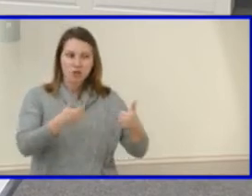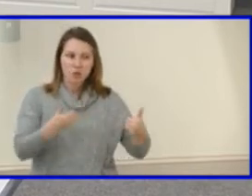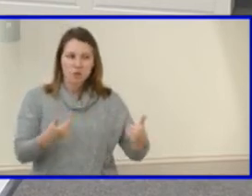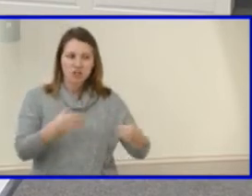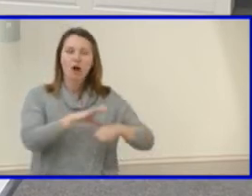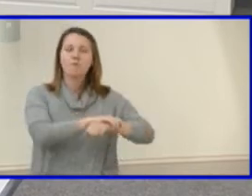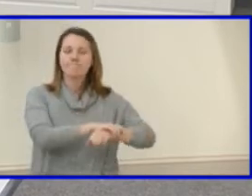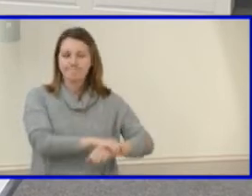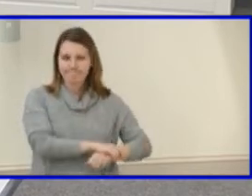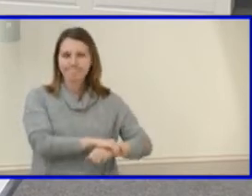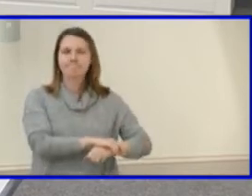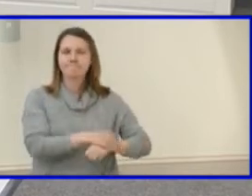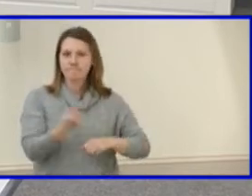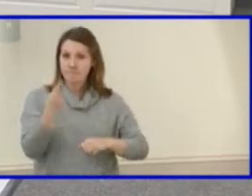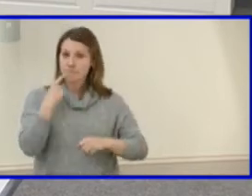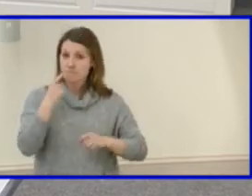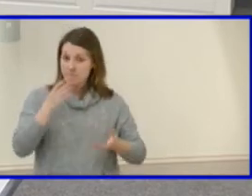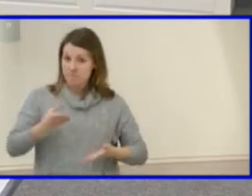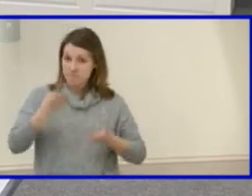waiver of the 30-day review period.